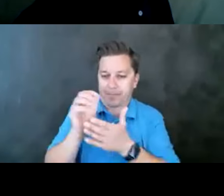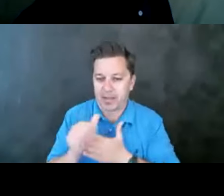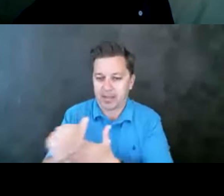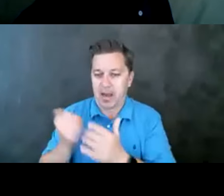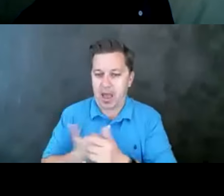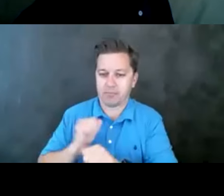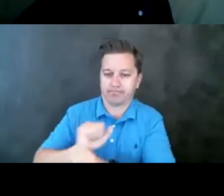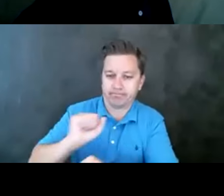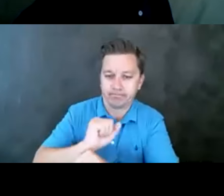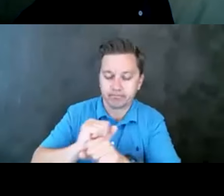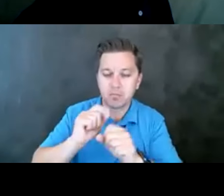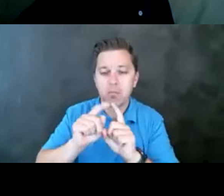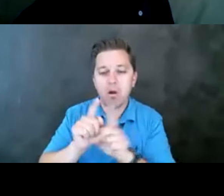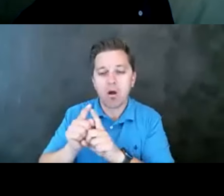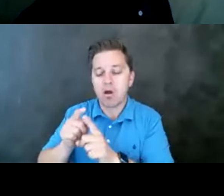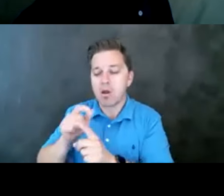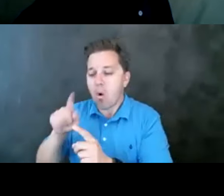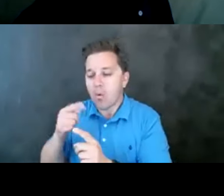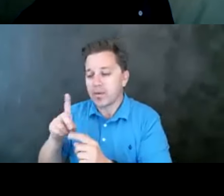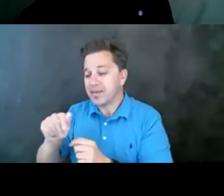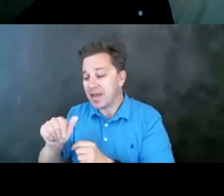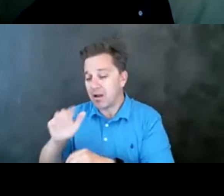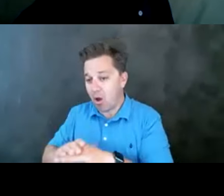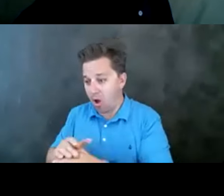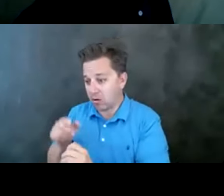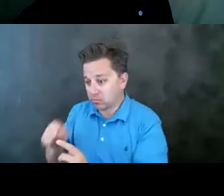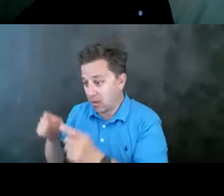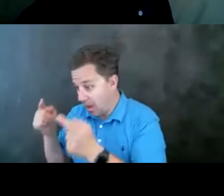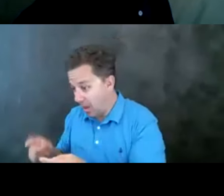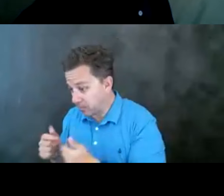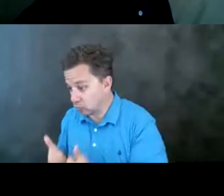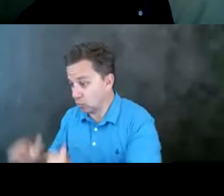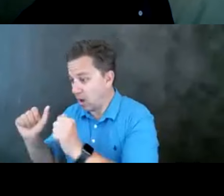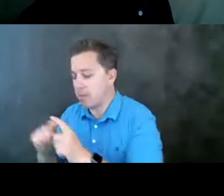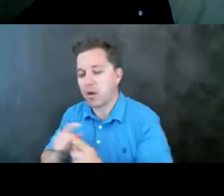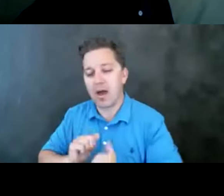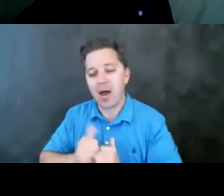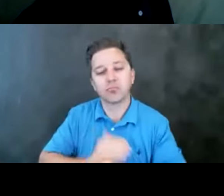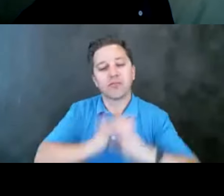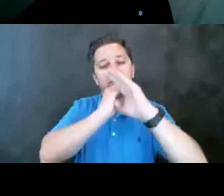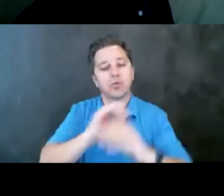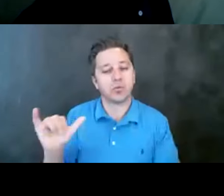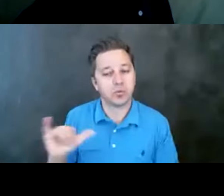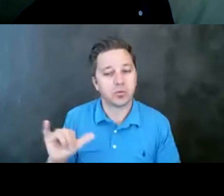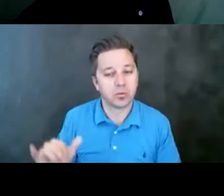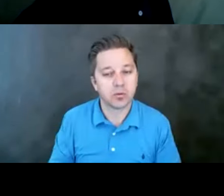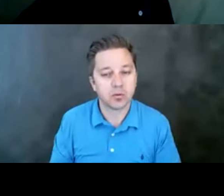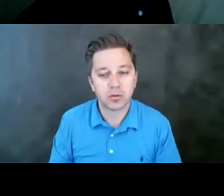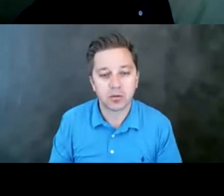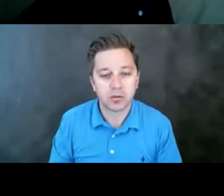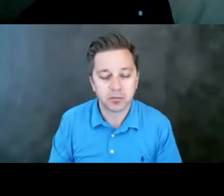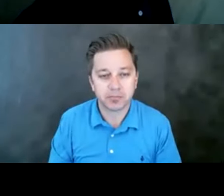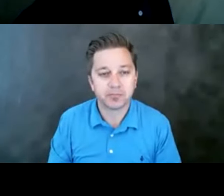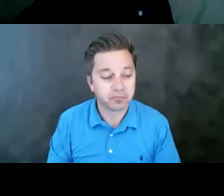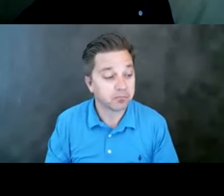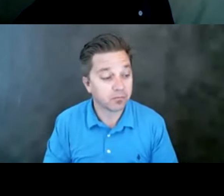on incidents, also on preventative acts, which we'll talk about as well. Thank you. All right. Yeah, absolutely. Thank